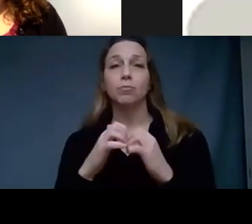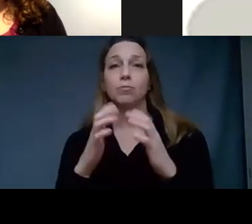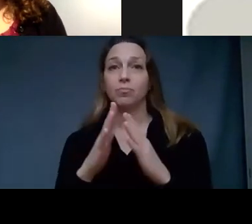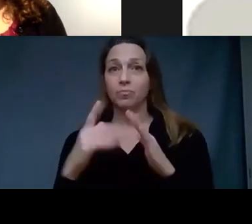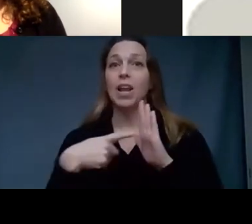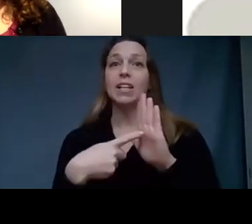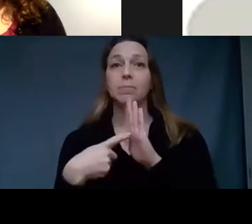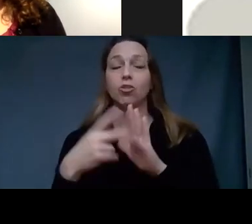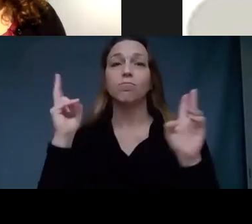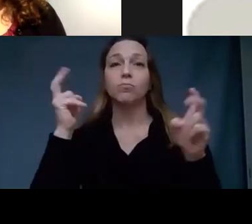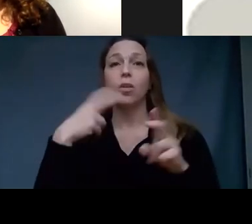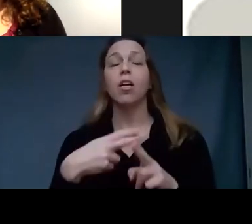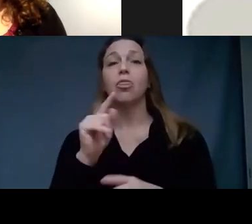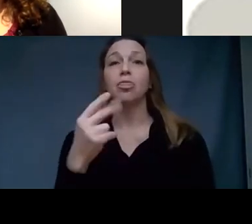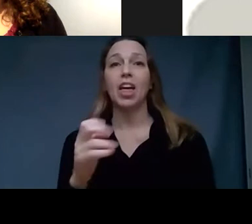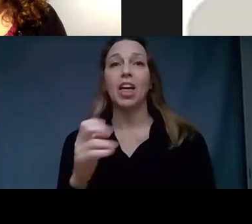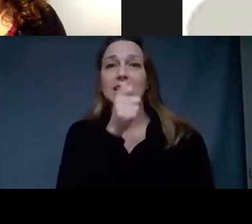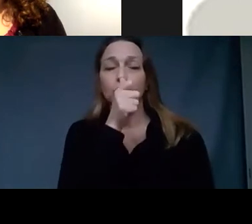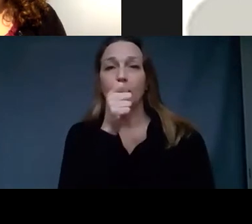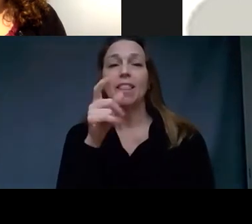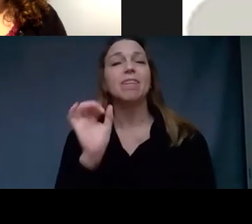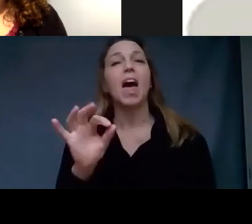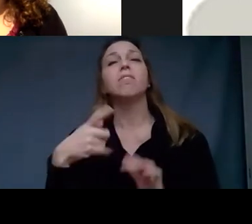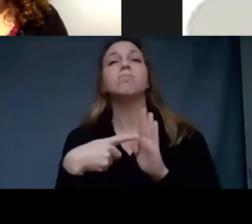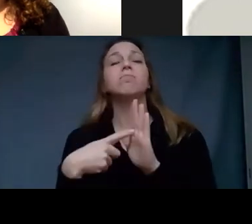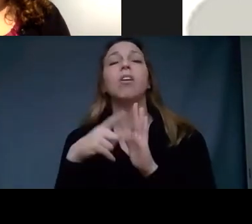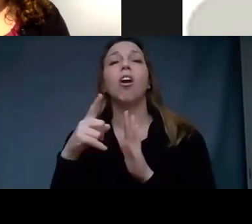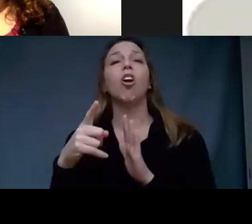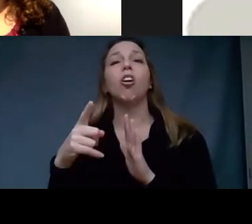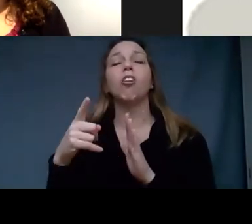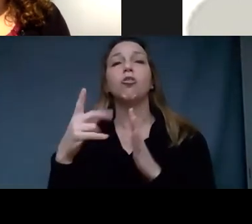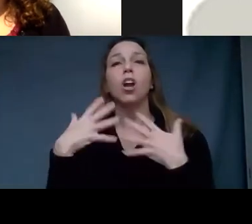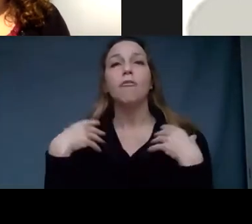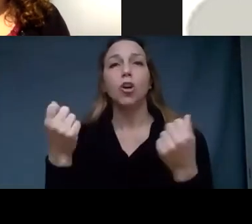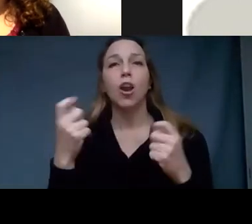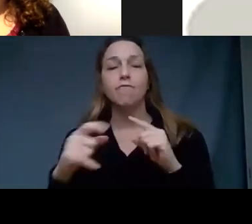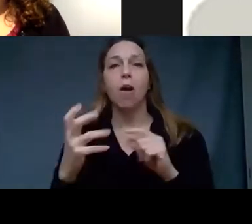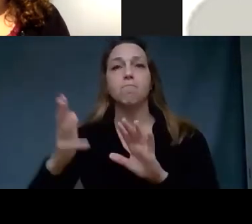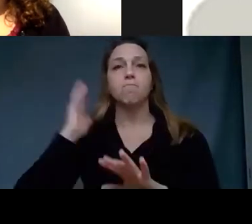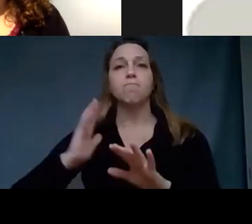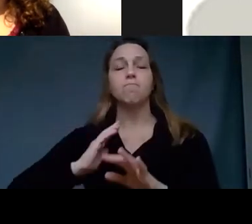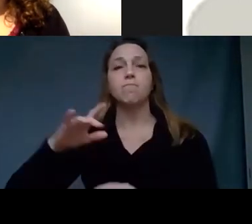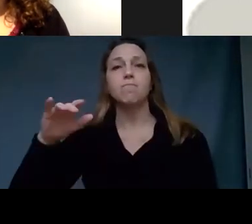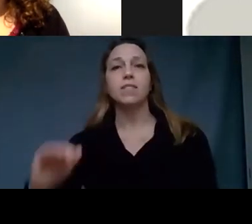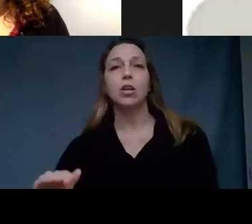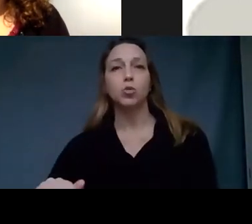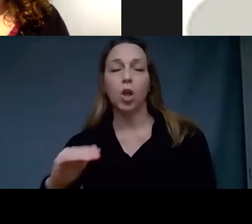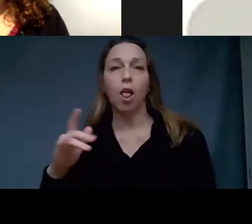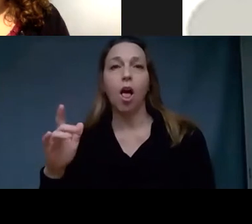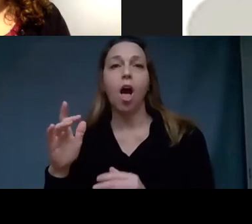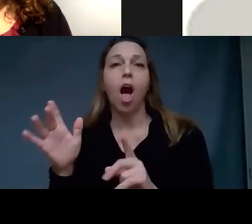Secret, that explored her recovery from childhood sexual abuse and published an accompanying book of the same title.